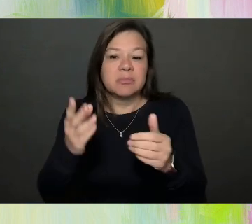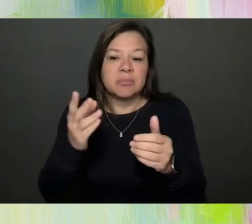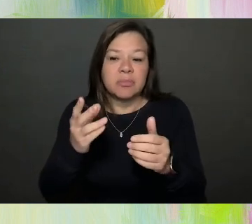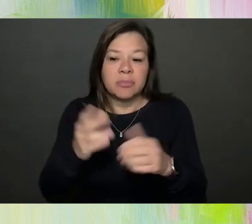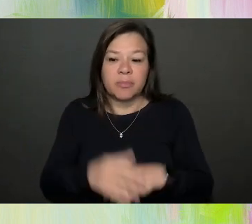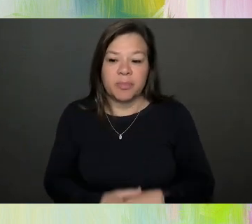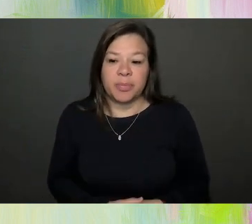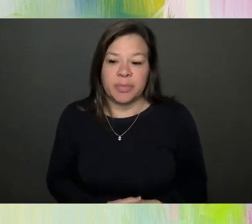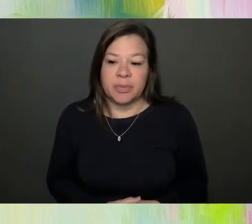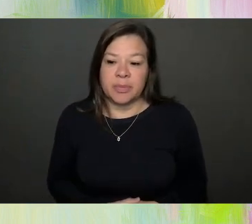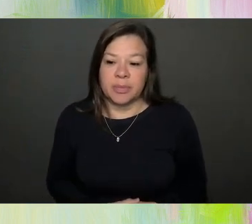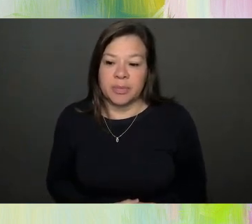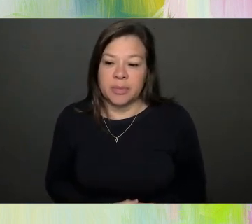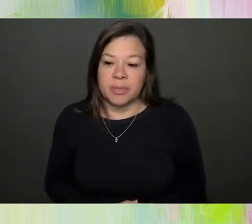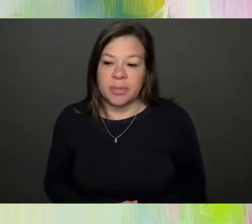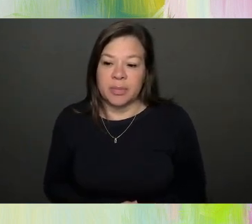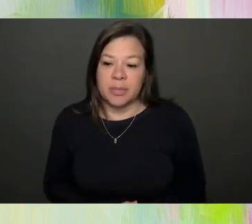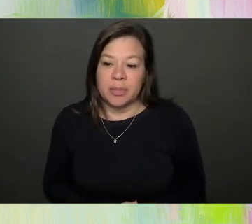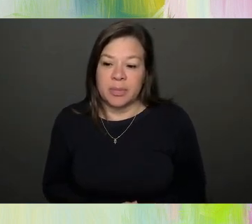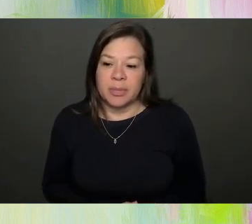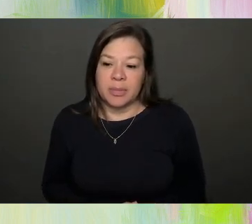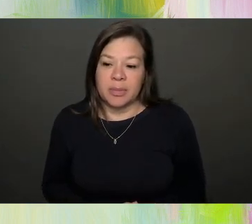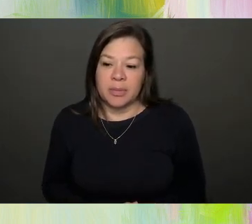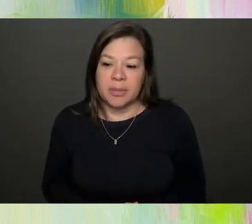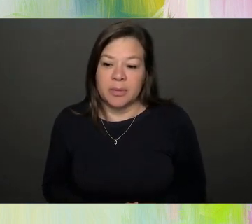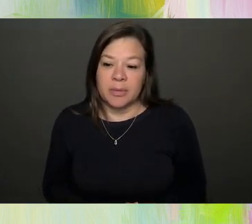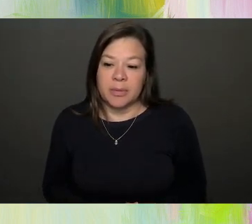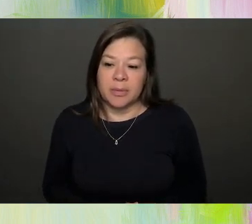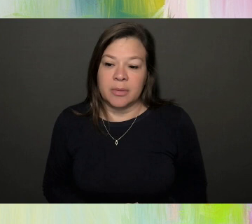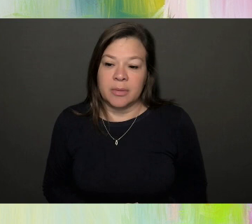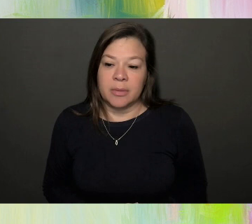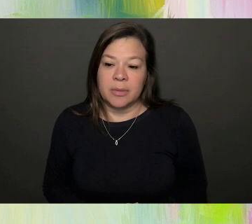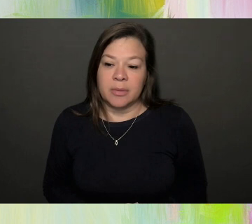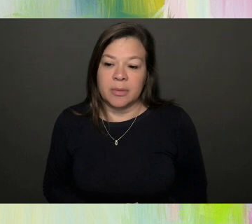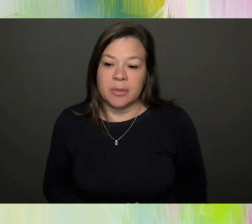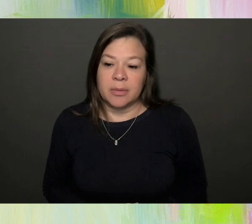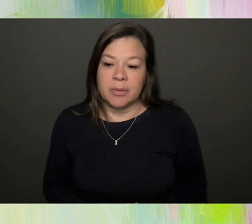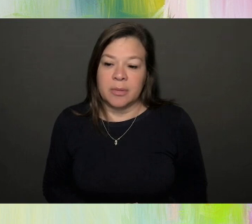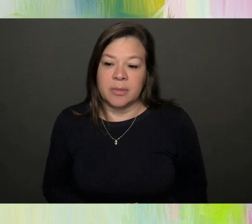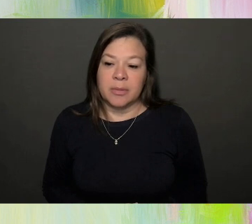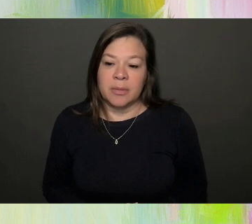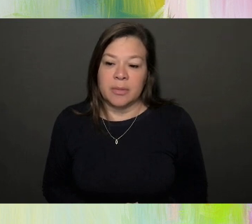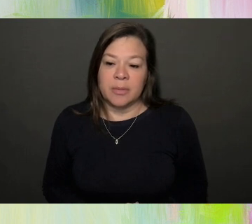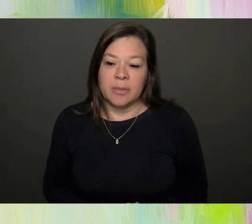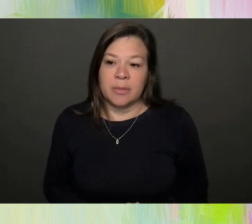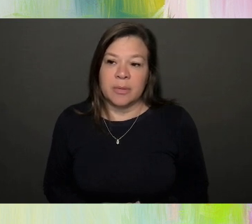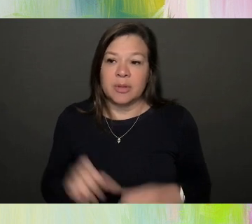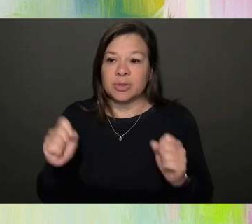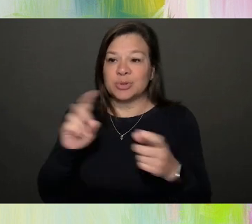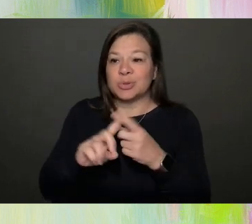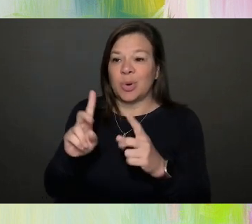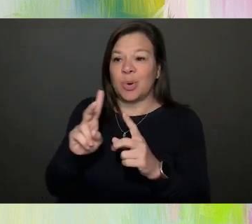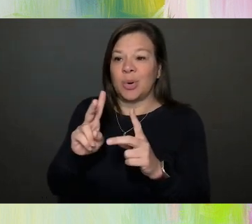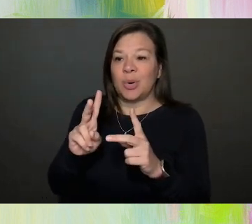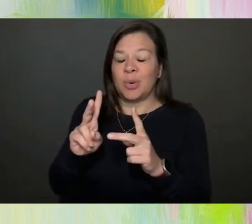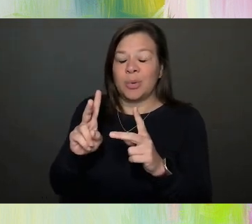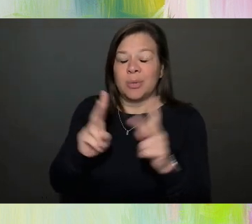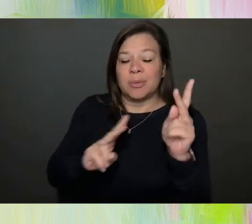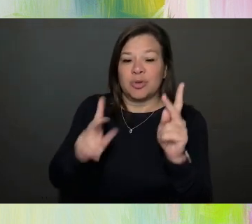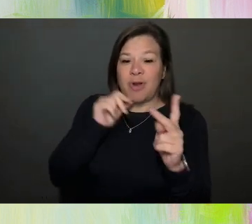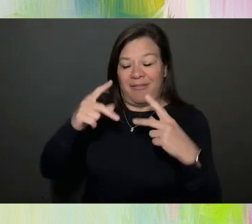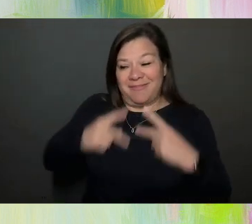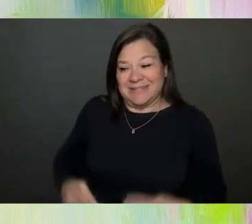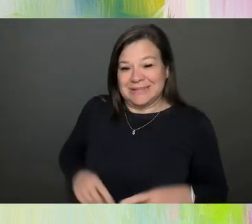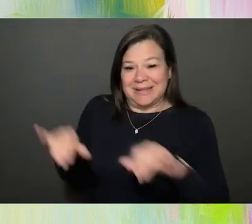gone, right? It's like people are online and you're not physically in the same space as someone. You're not